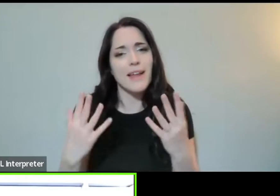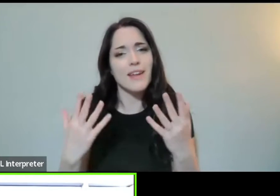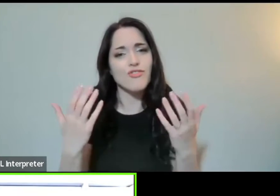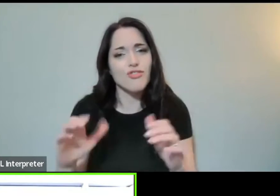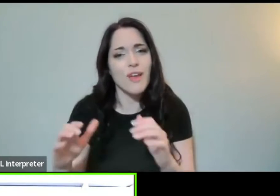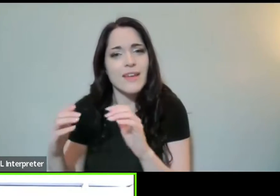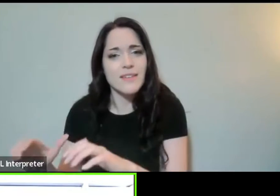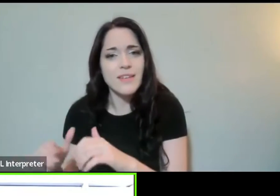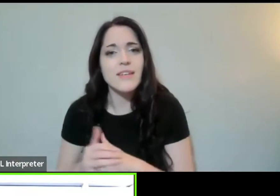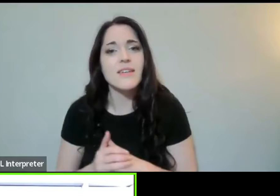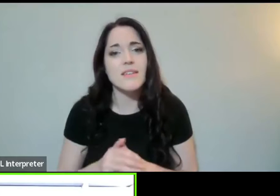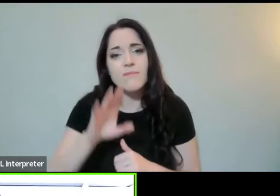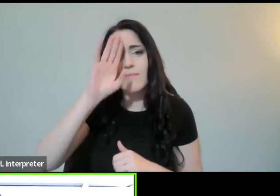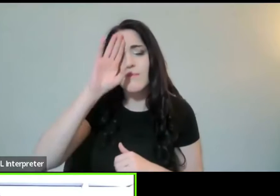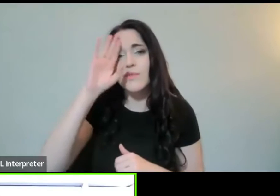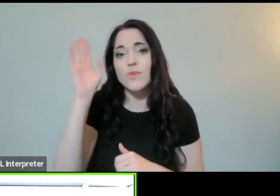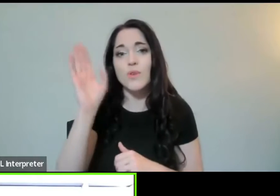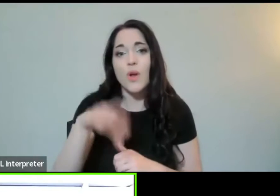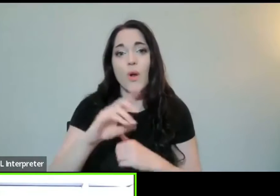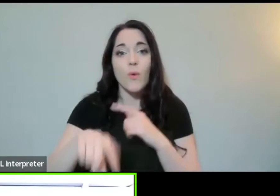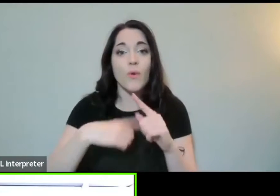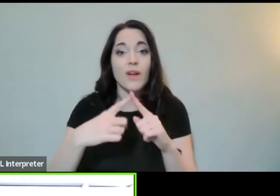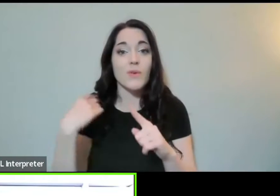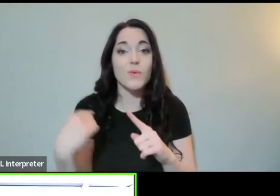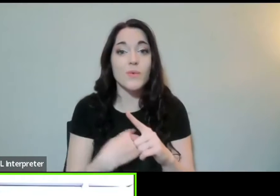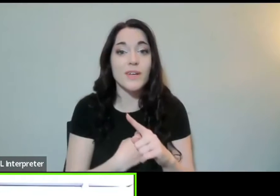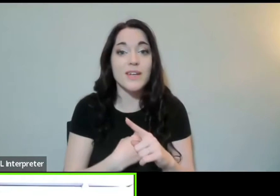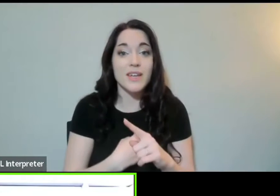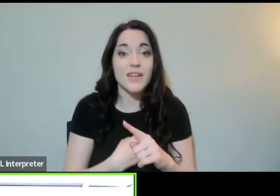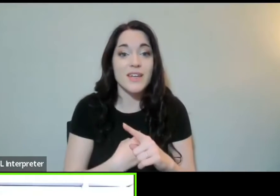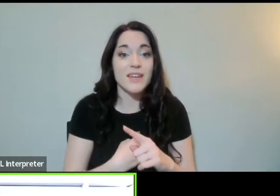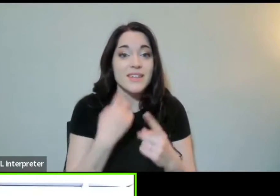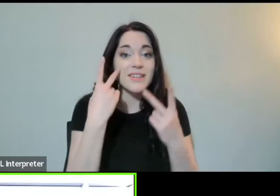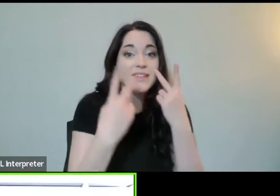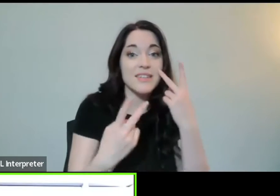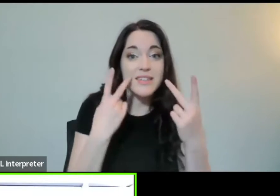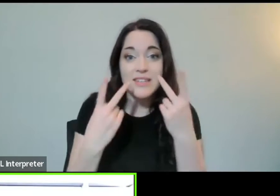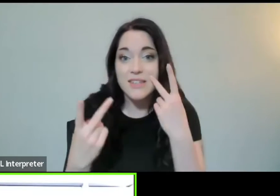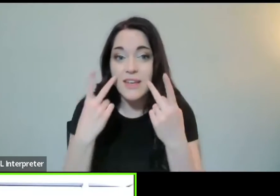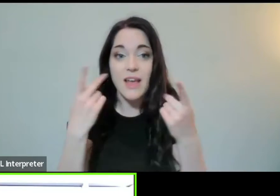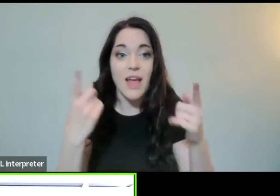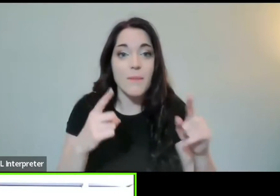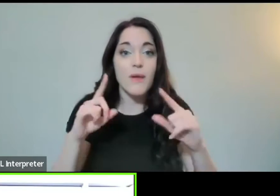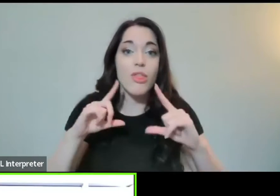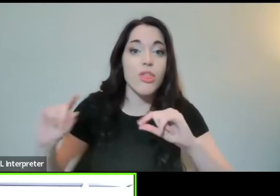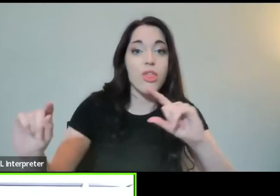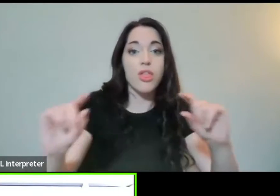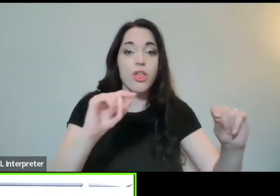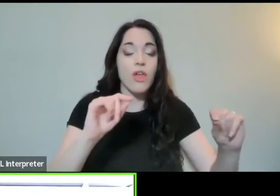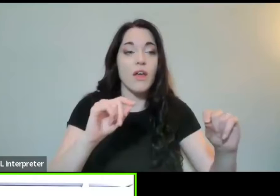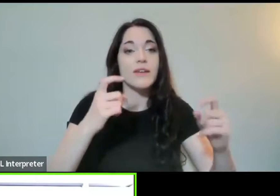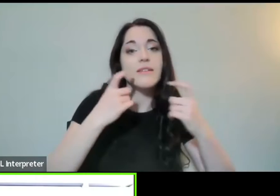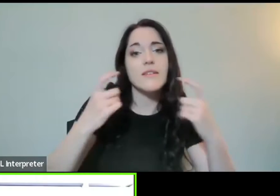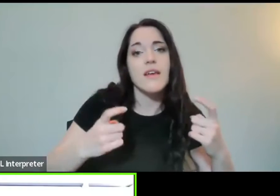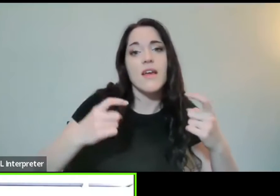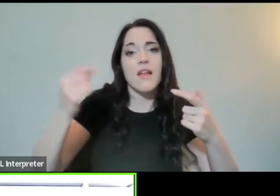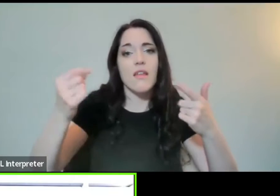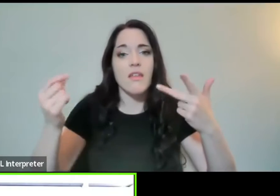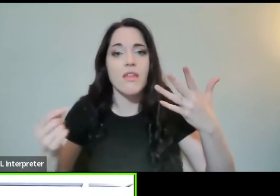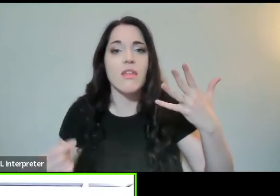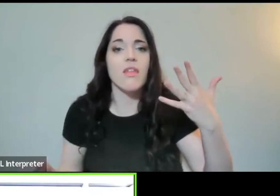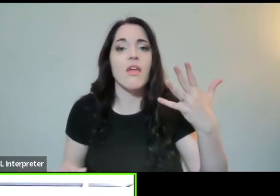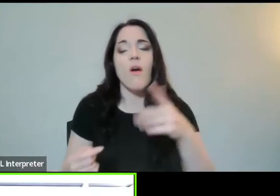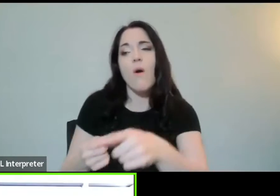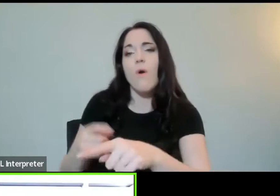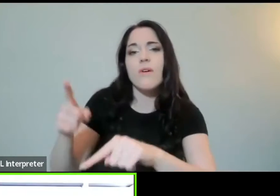cynic's house, not listening to the naysayers and gossips, prattling on about sin and lost causes.